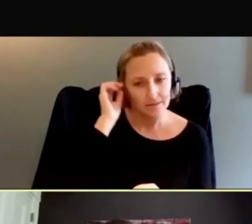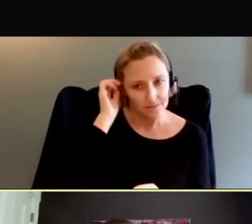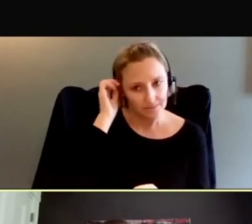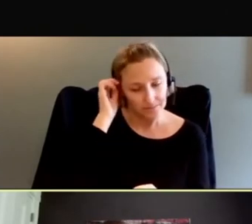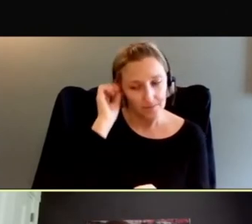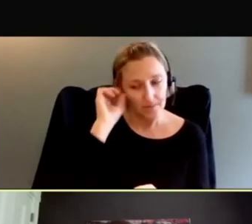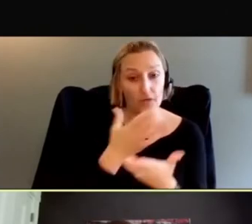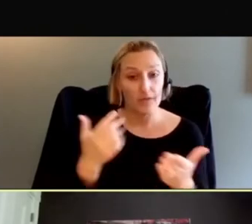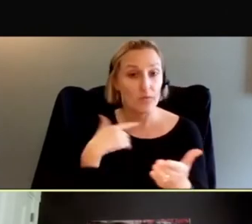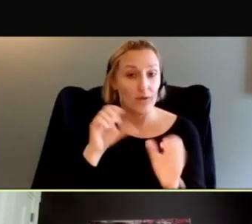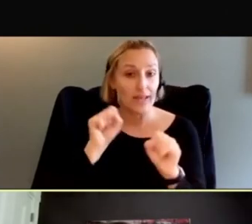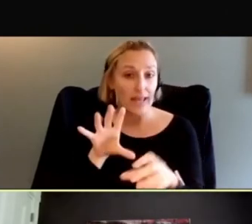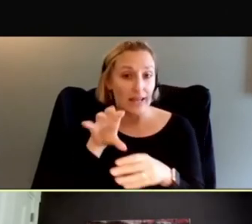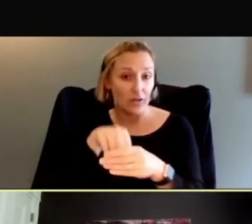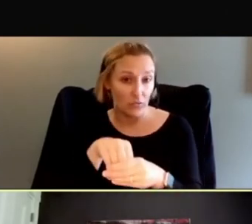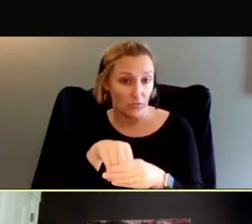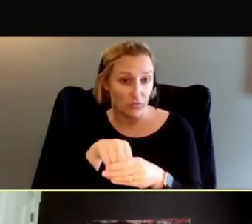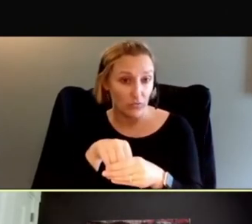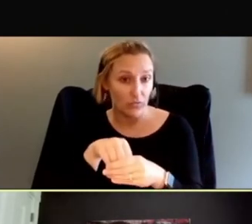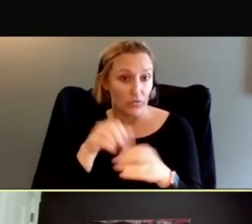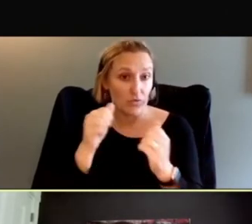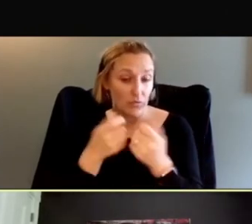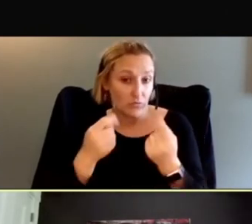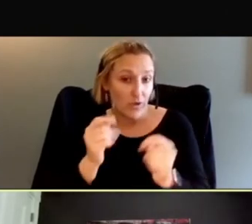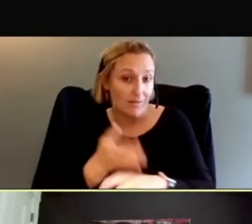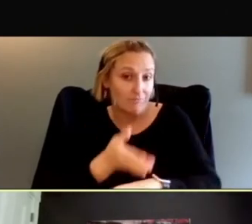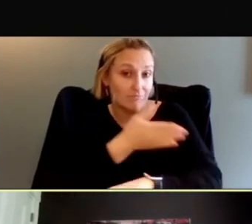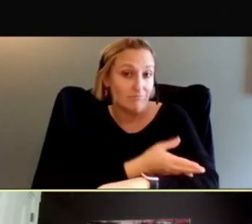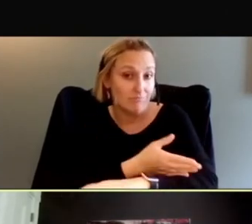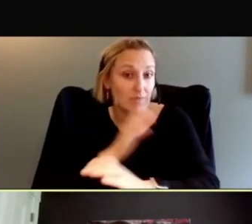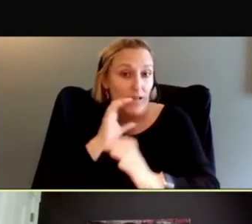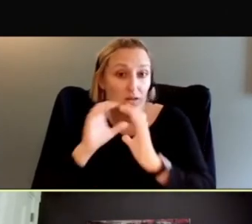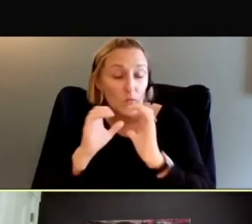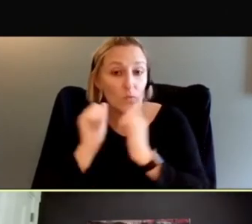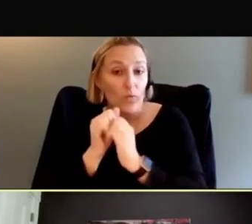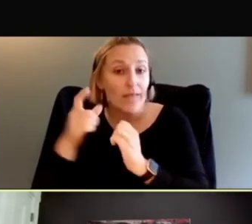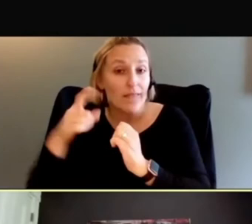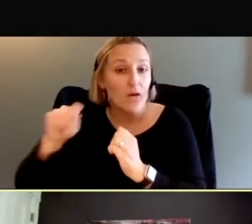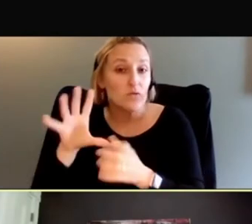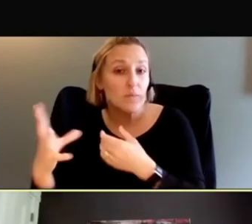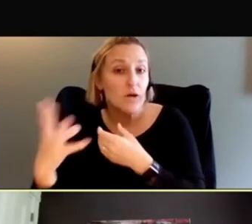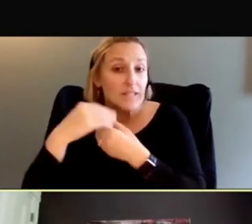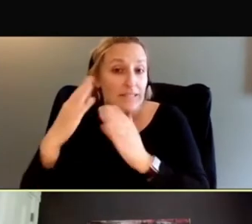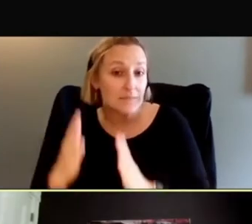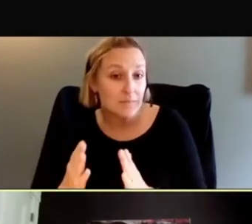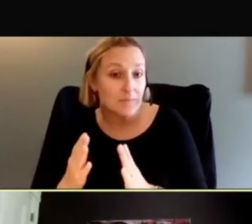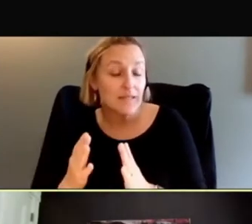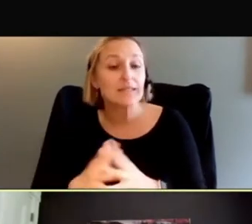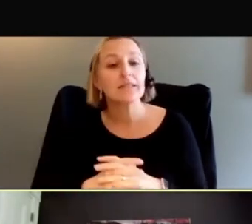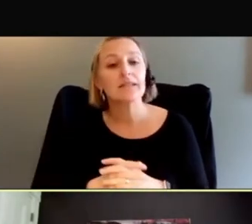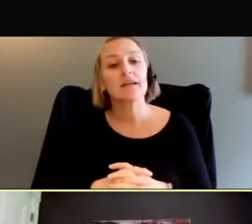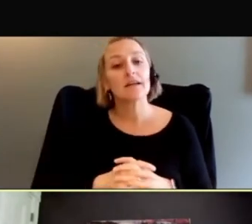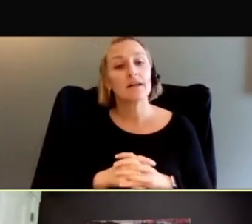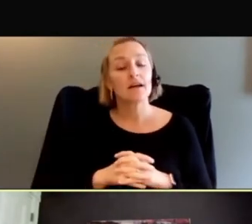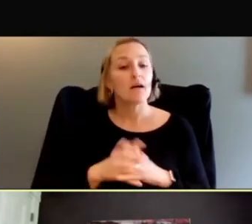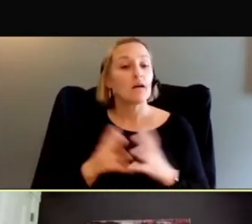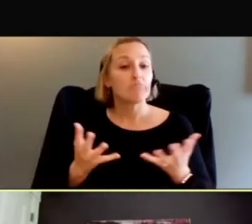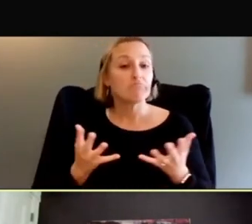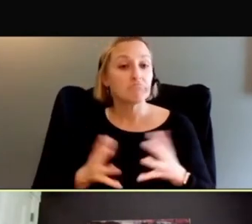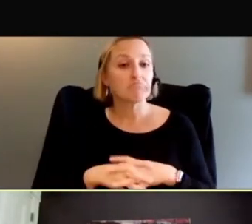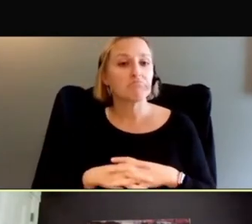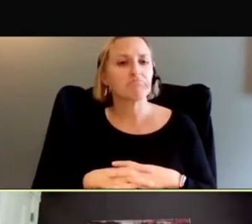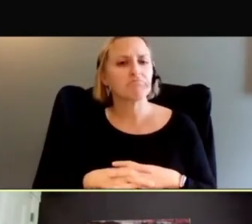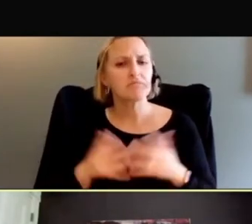integrate into improving sort of communications with trial participants and current participants is just thinking about what are the